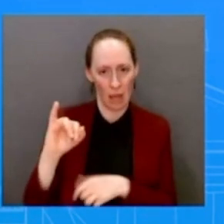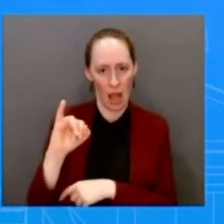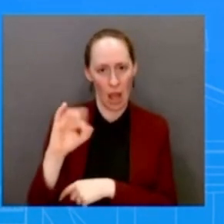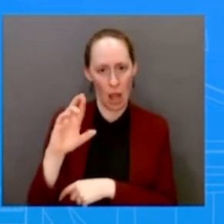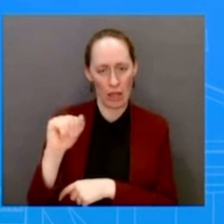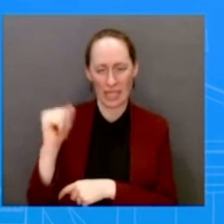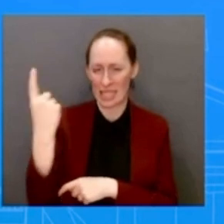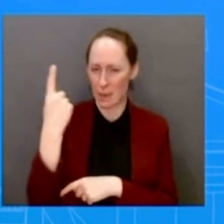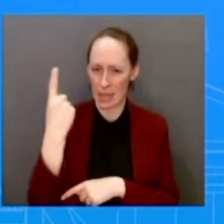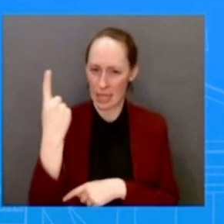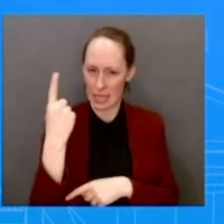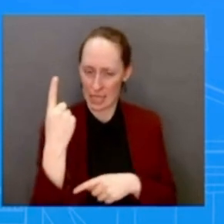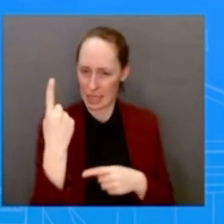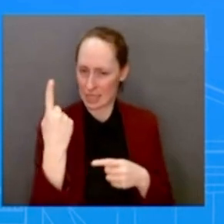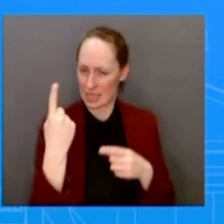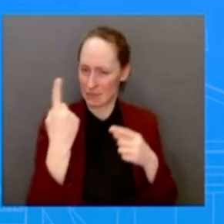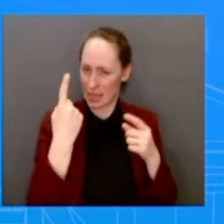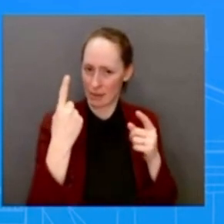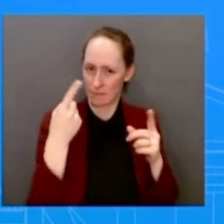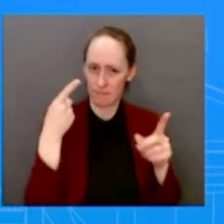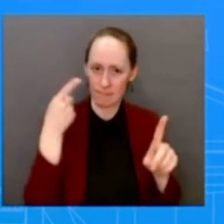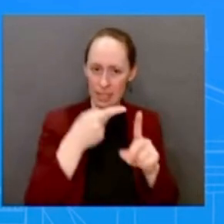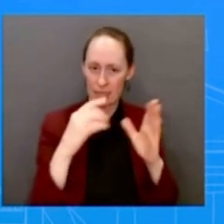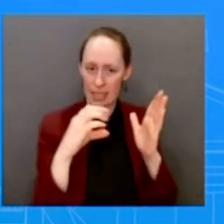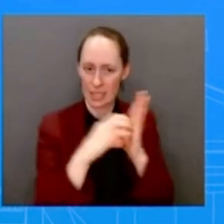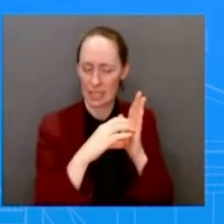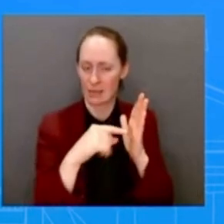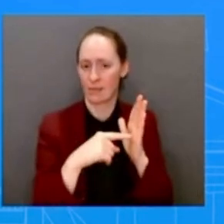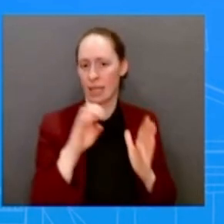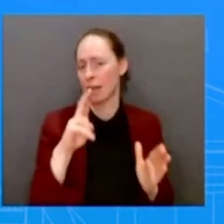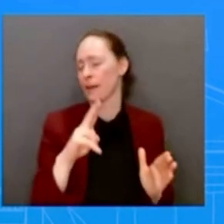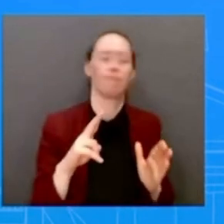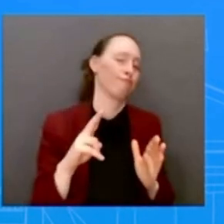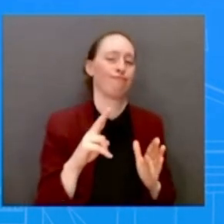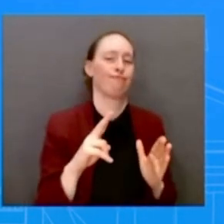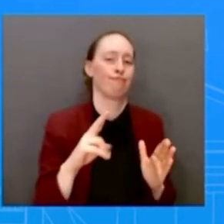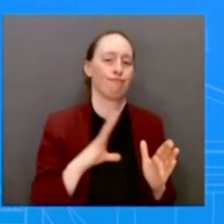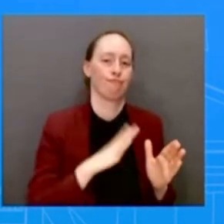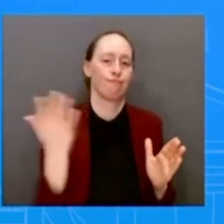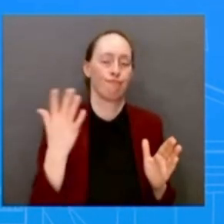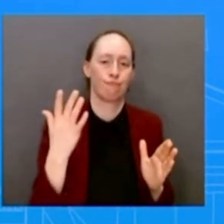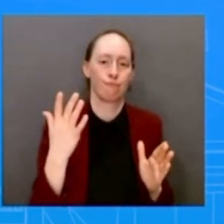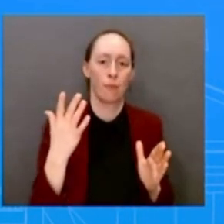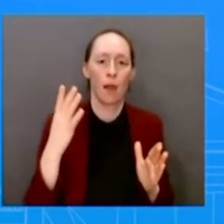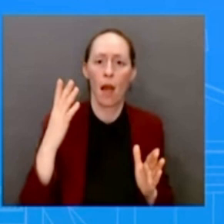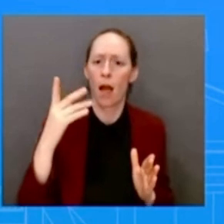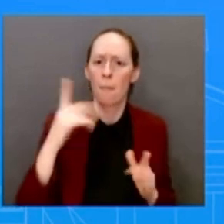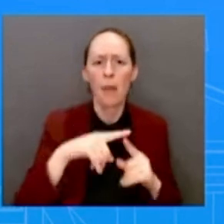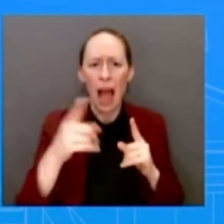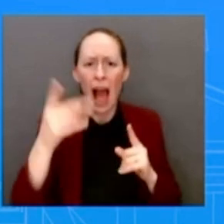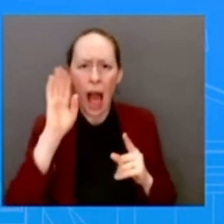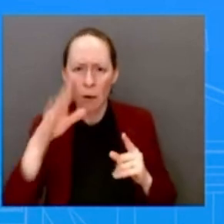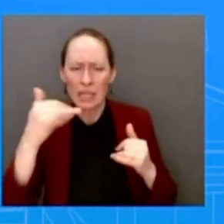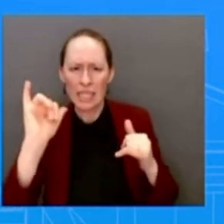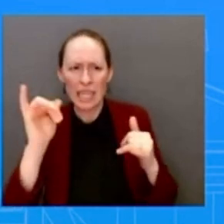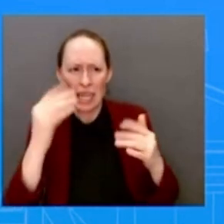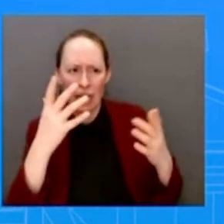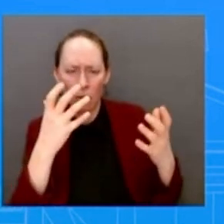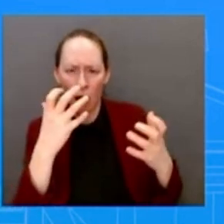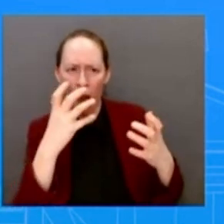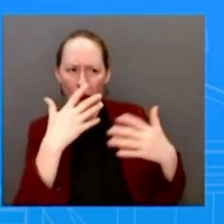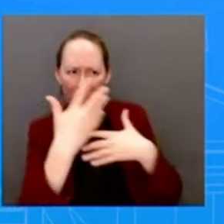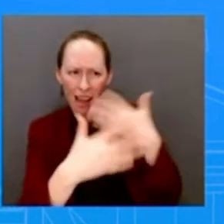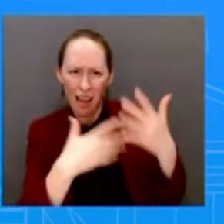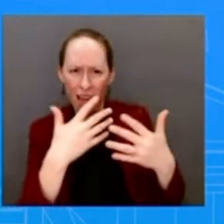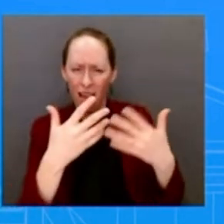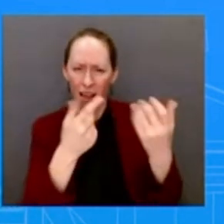Ukraine, potentially China delivering lethal aid? I mean, is it important to shore up the alliance and